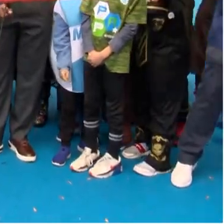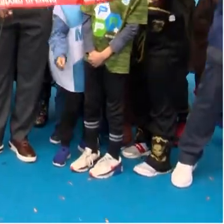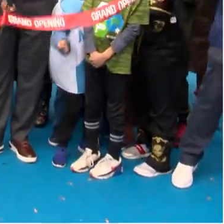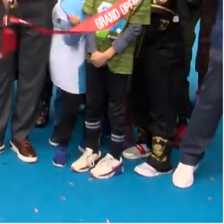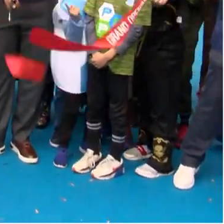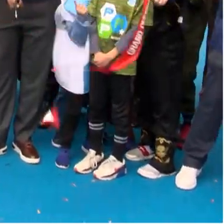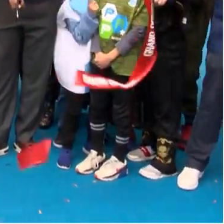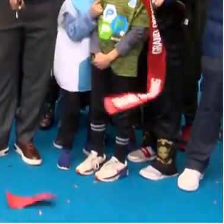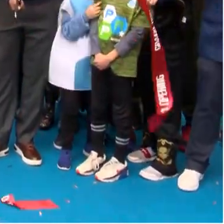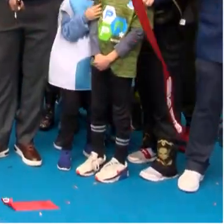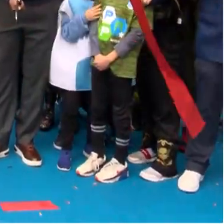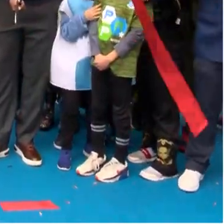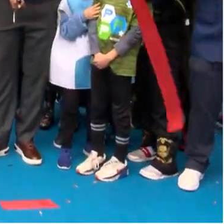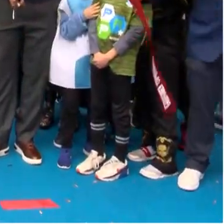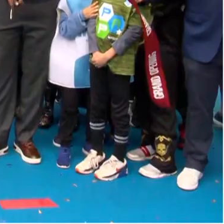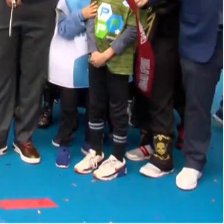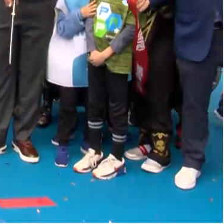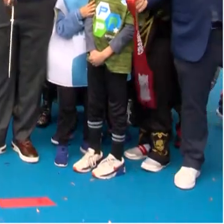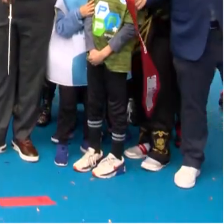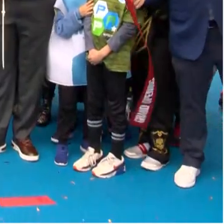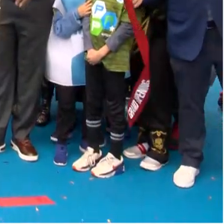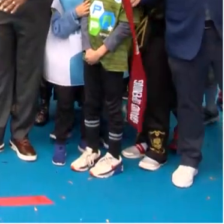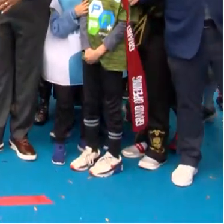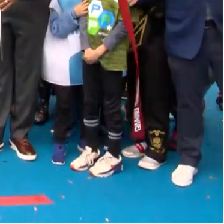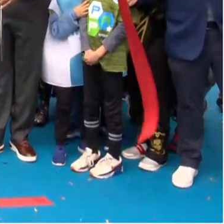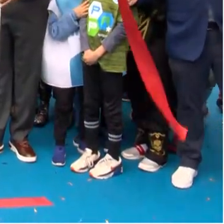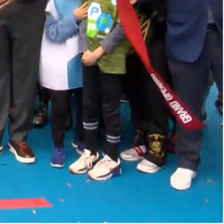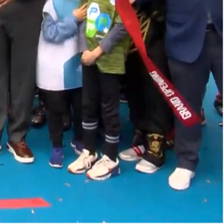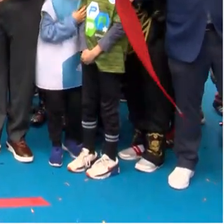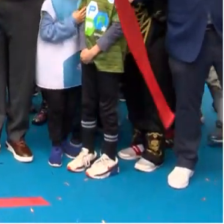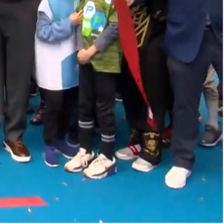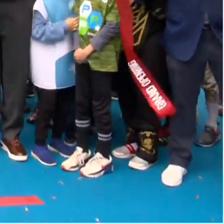one. Yay! Yay!